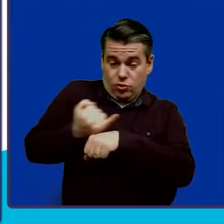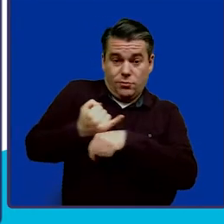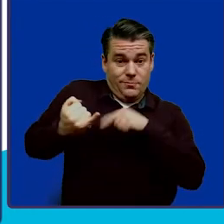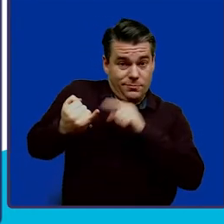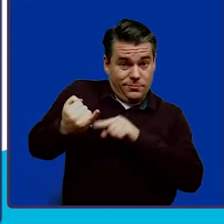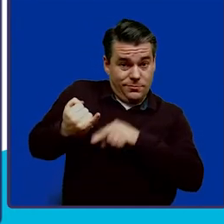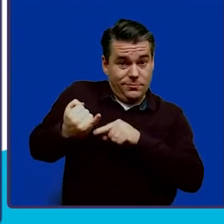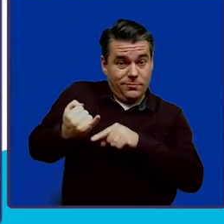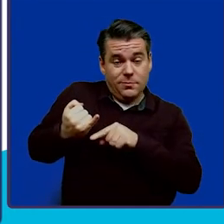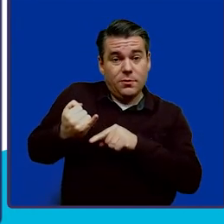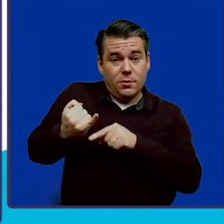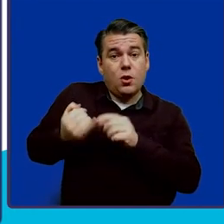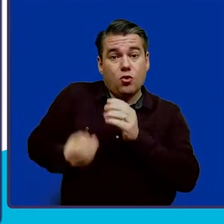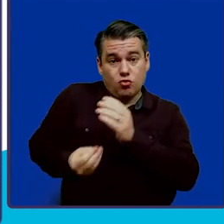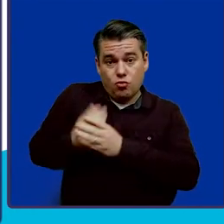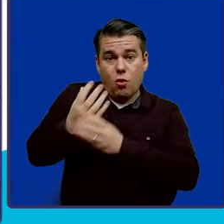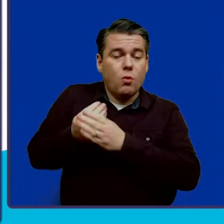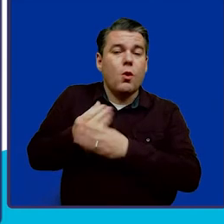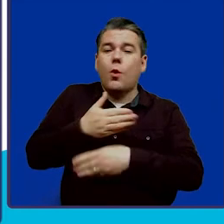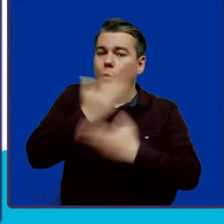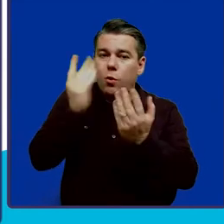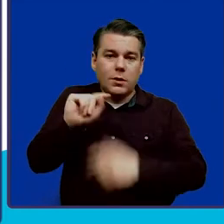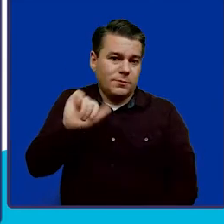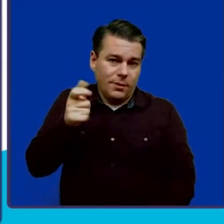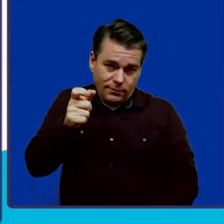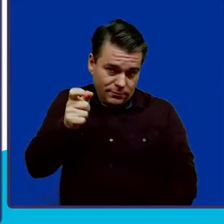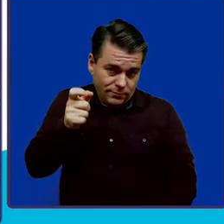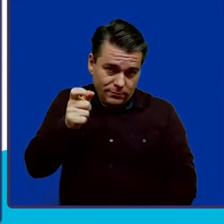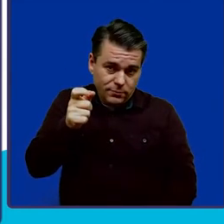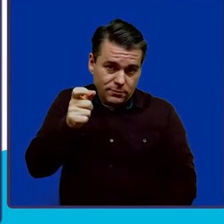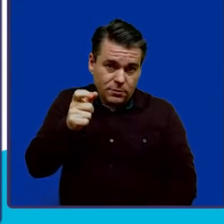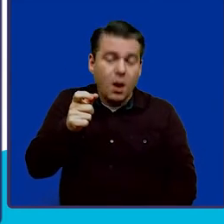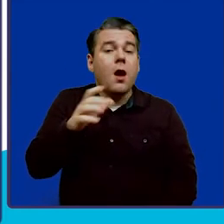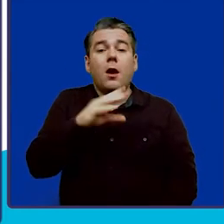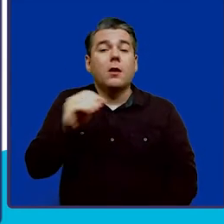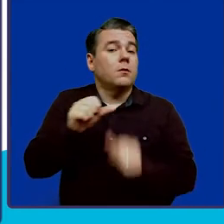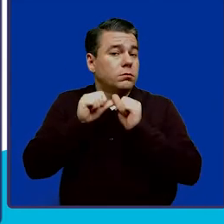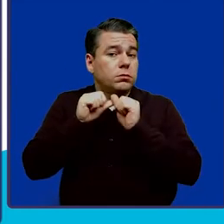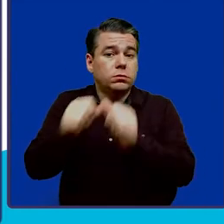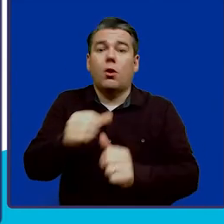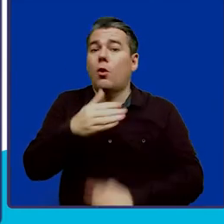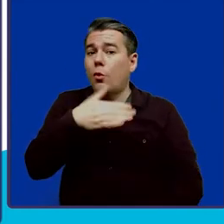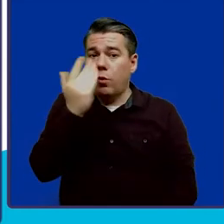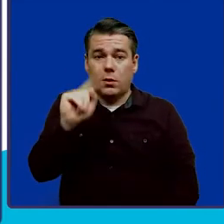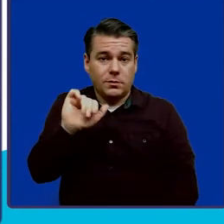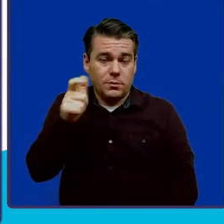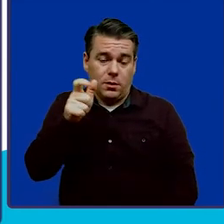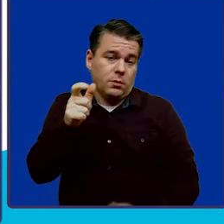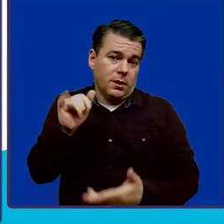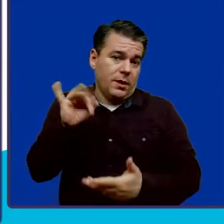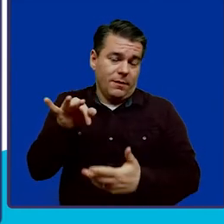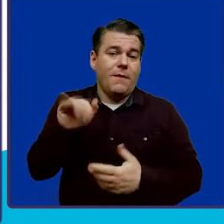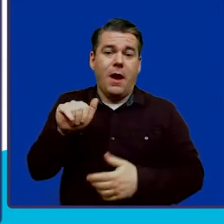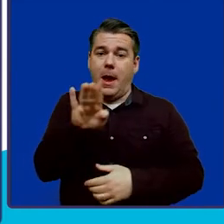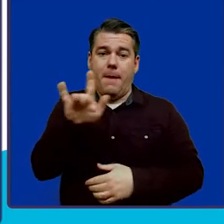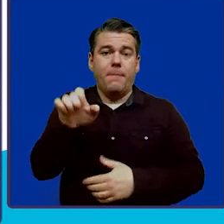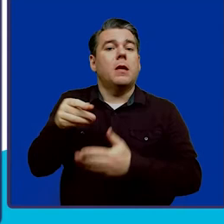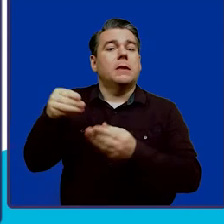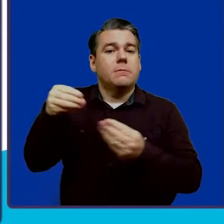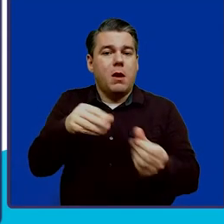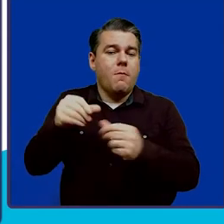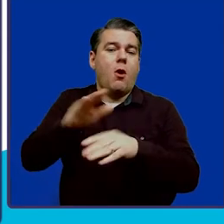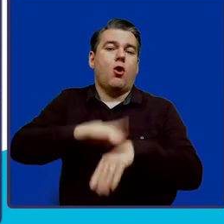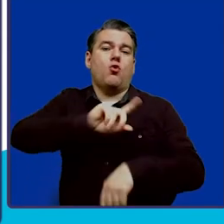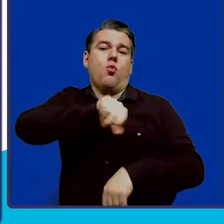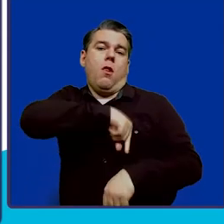on the investments grow tax-free and the earnings remain tax-free as long as the ABLE funds are spent on qualified